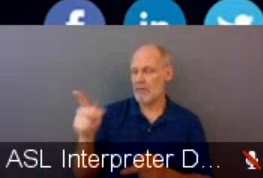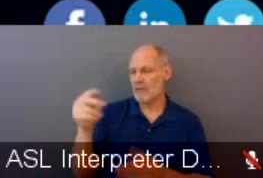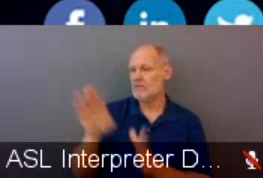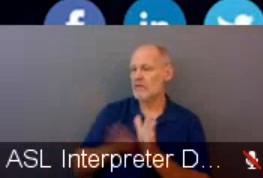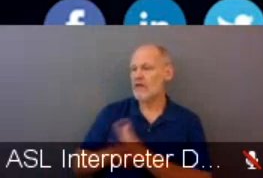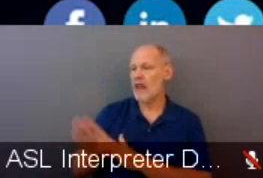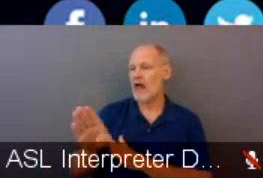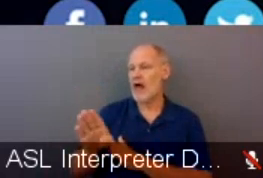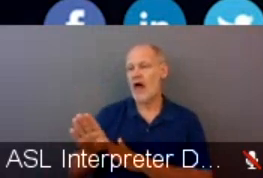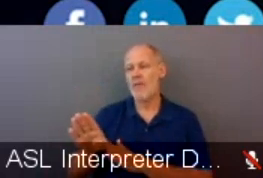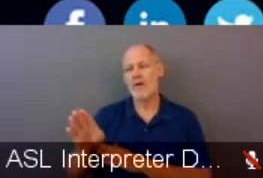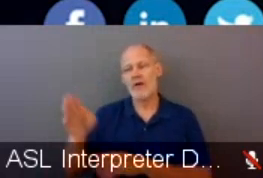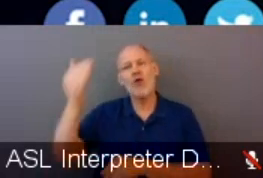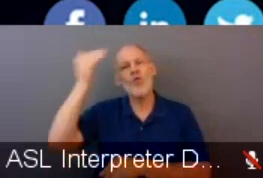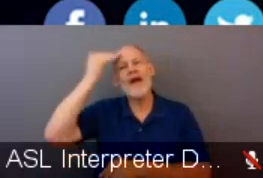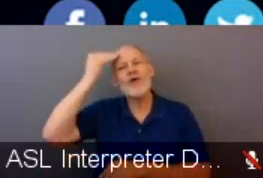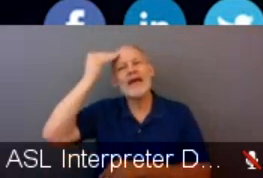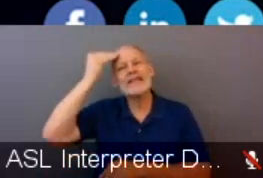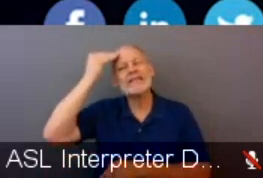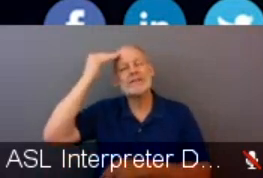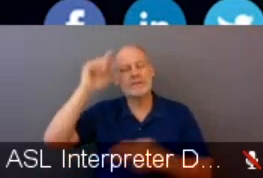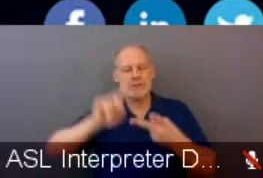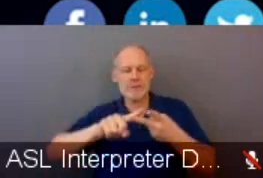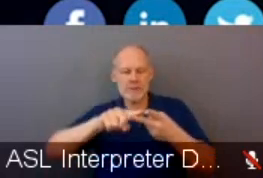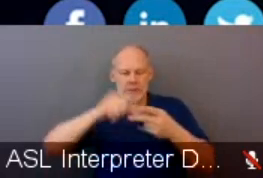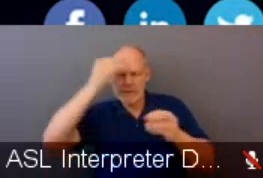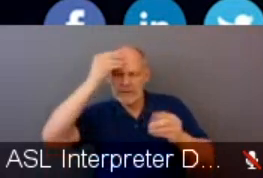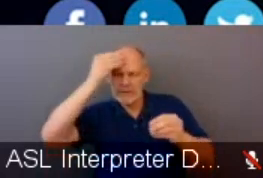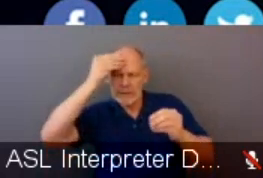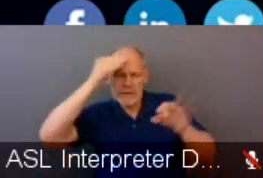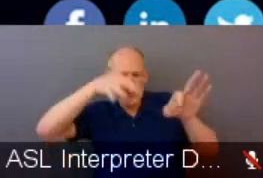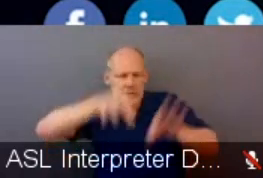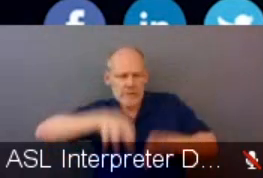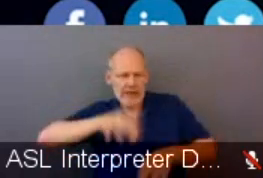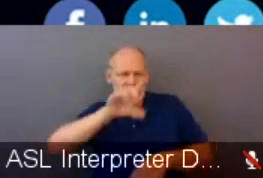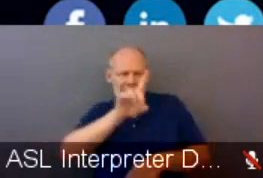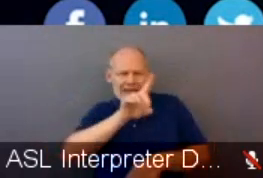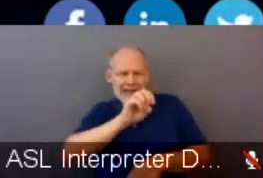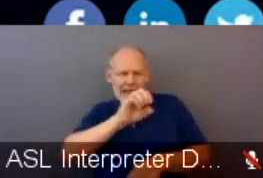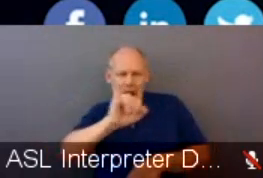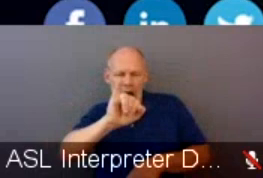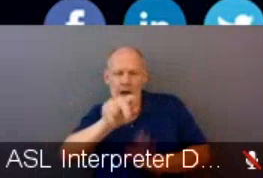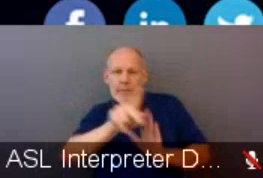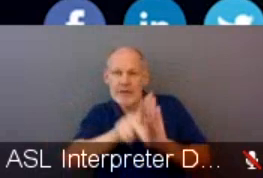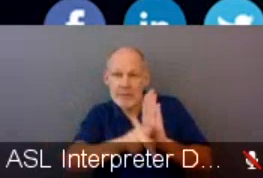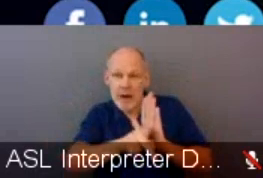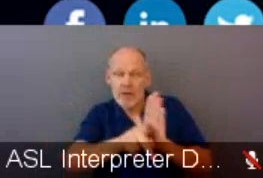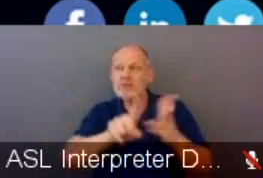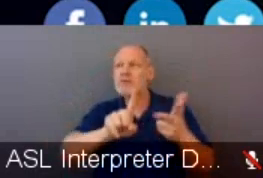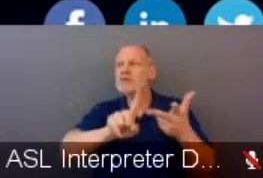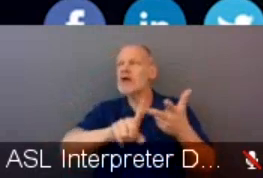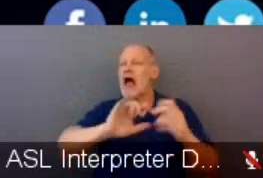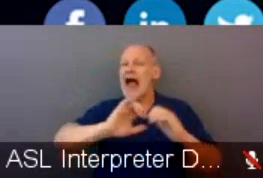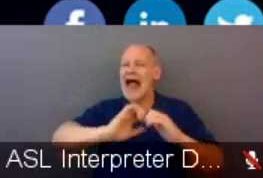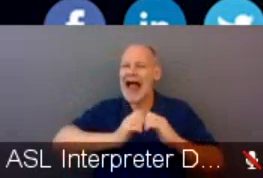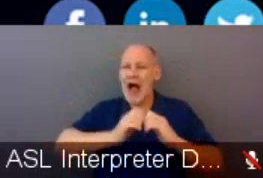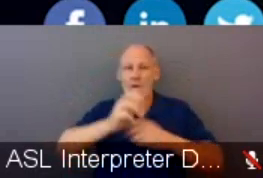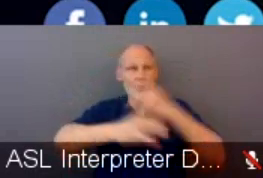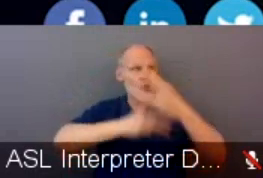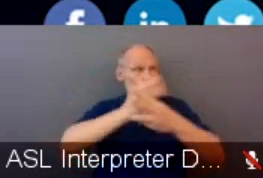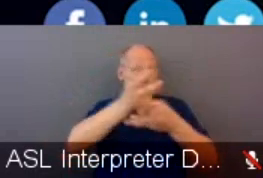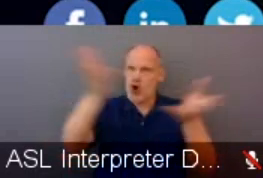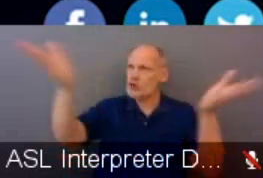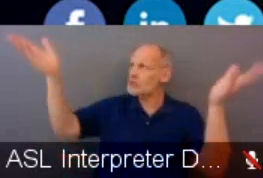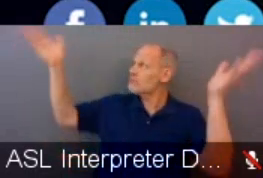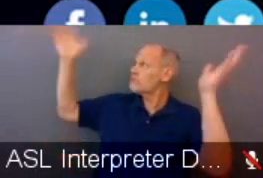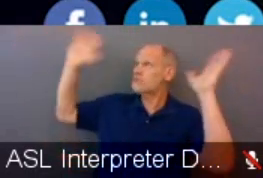DEI principles, thinking about the variety of topics that relate to that, thinking about how the world around